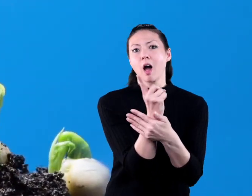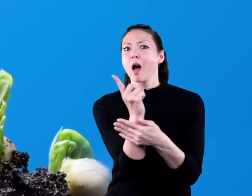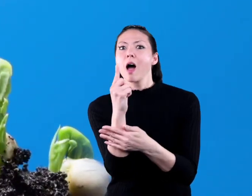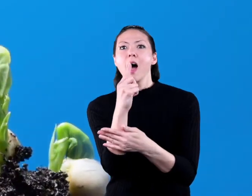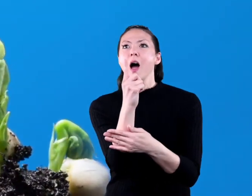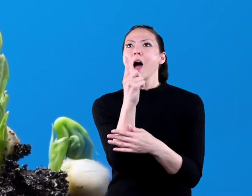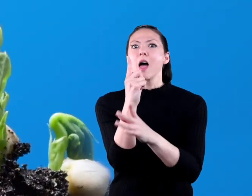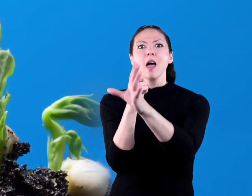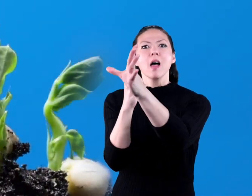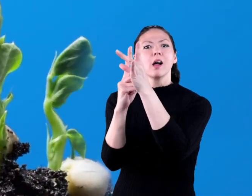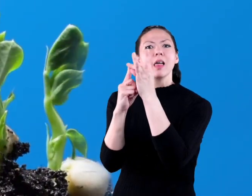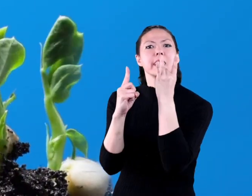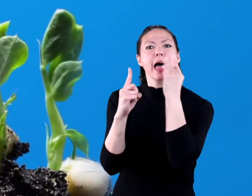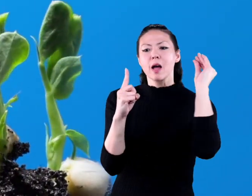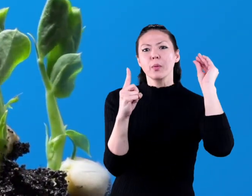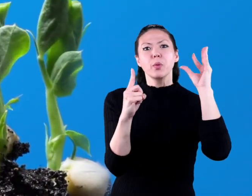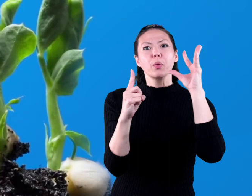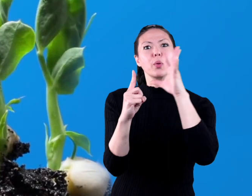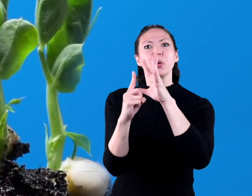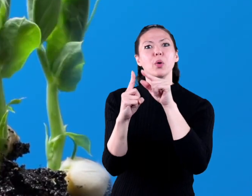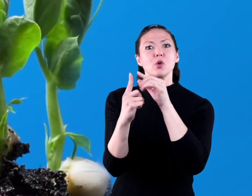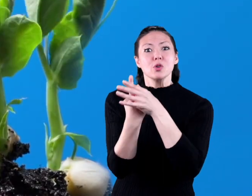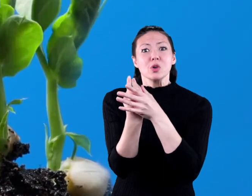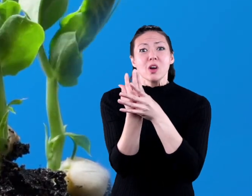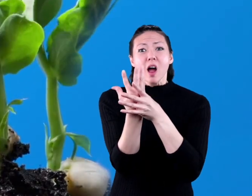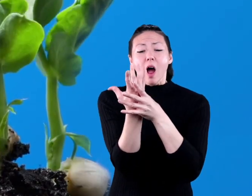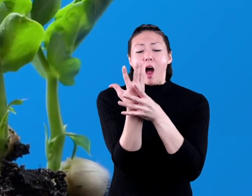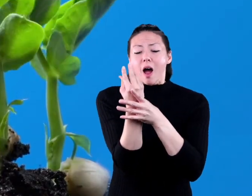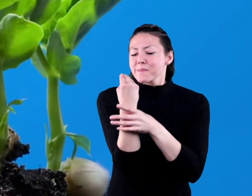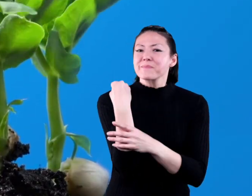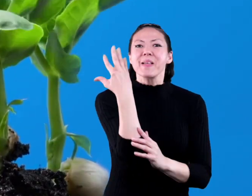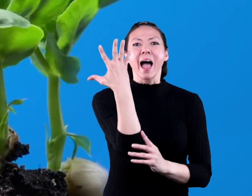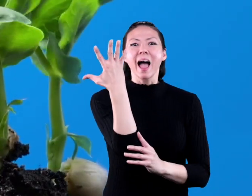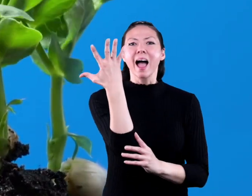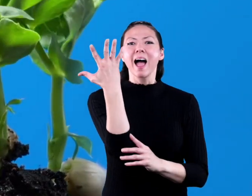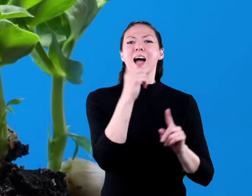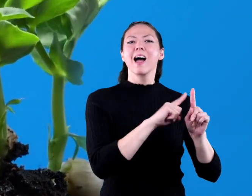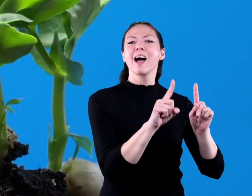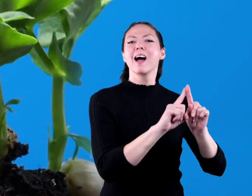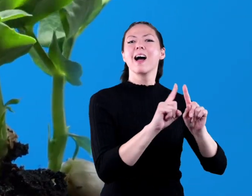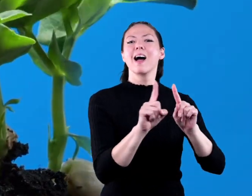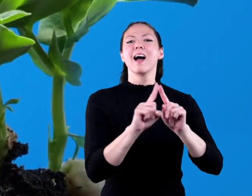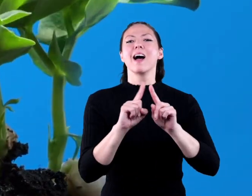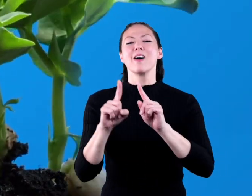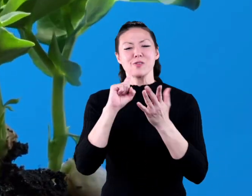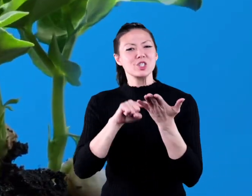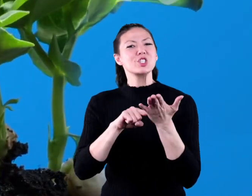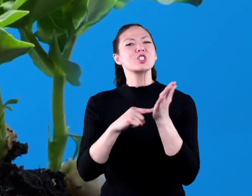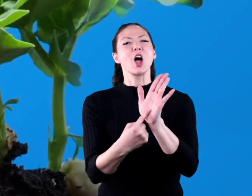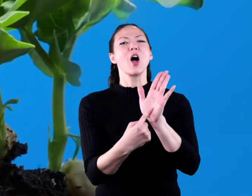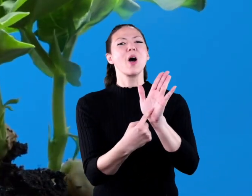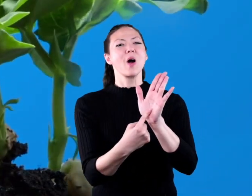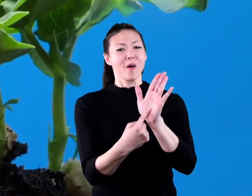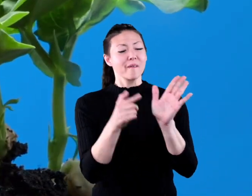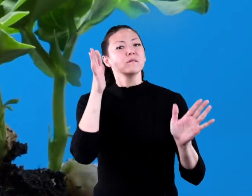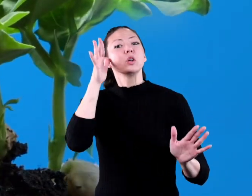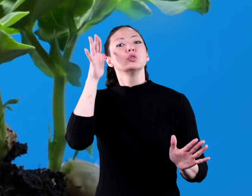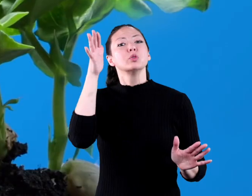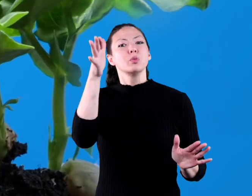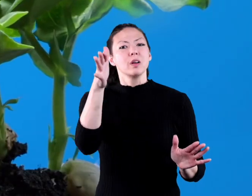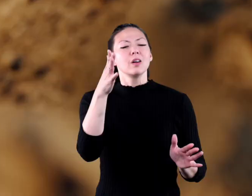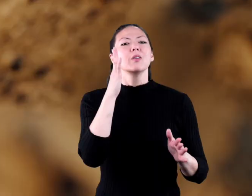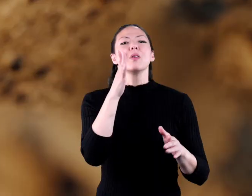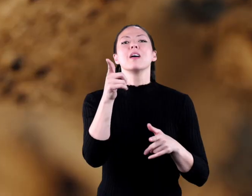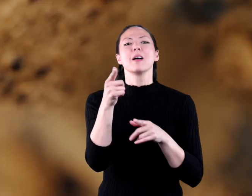it will extend upward towards the sun or a source of light. As it grows, different parts of the plant will start to show, and